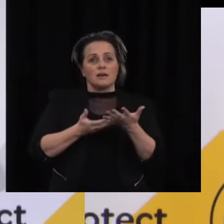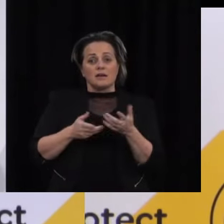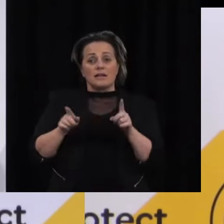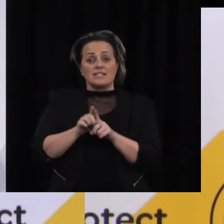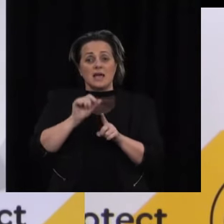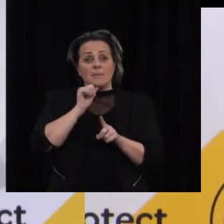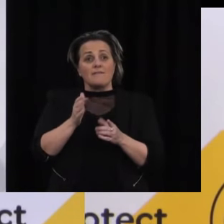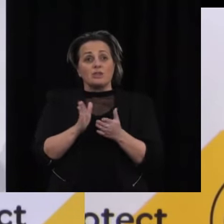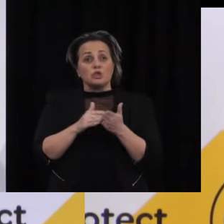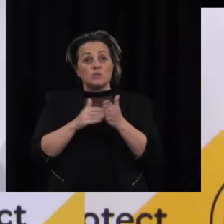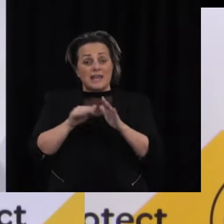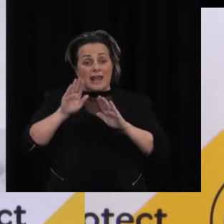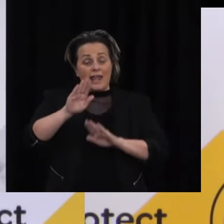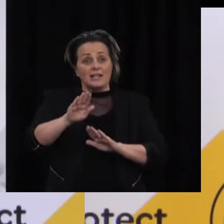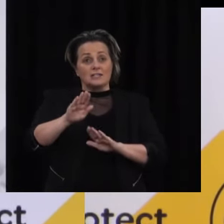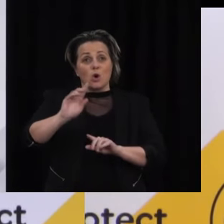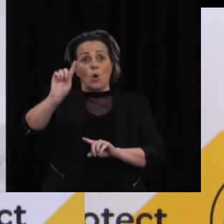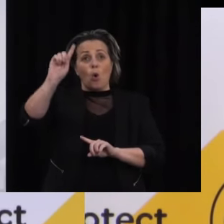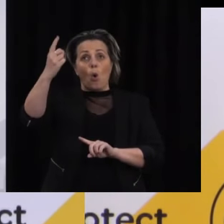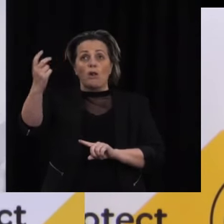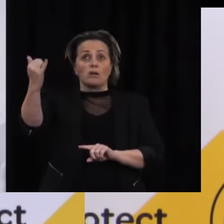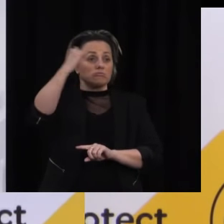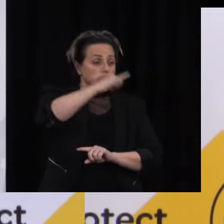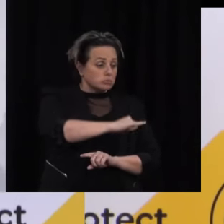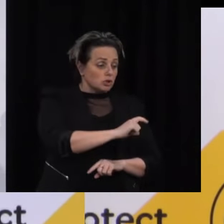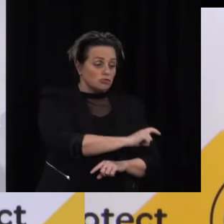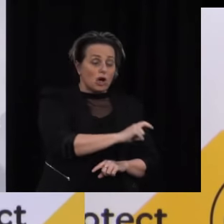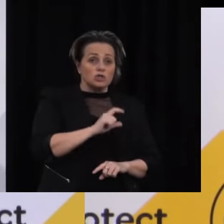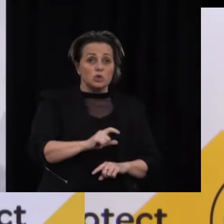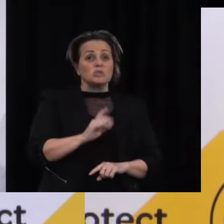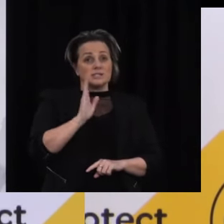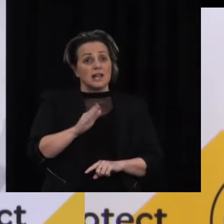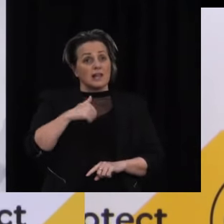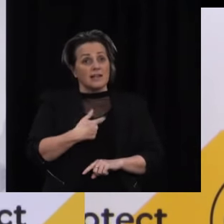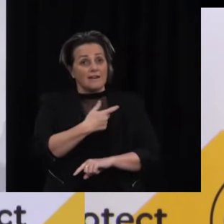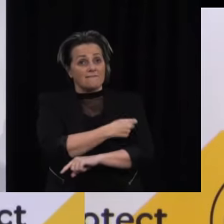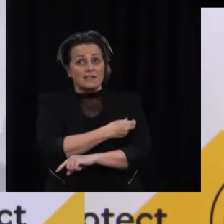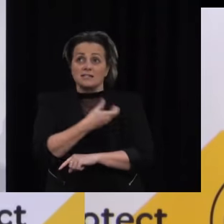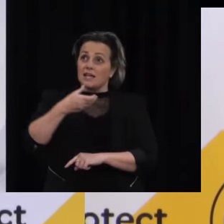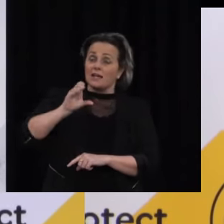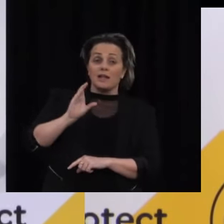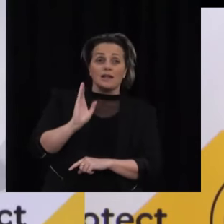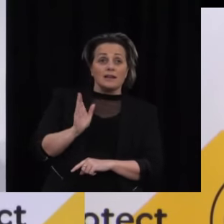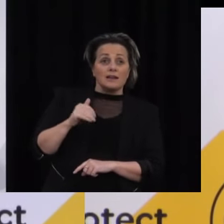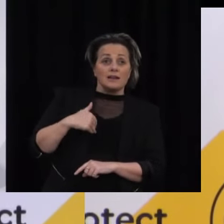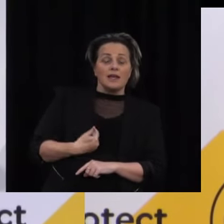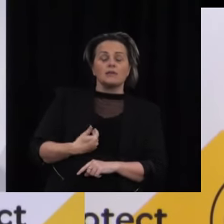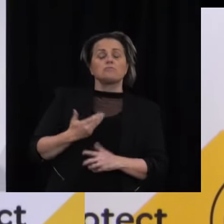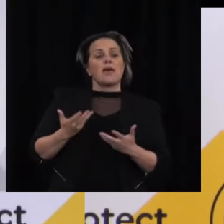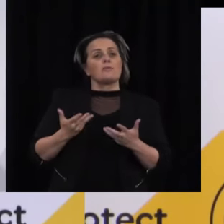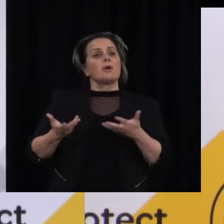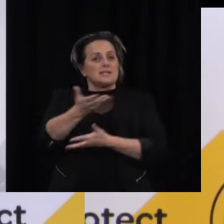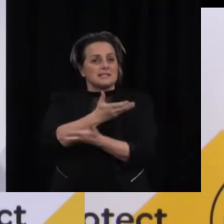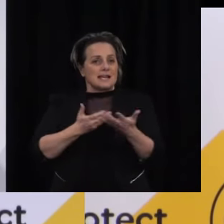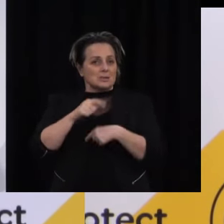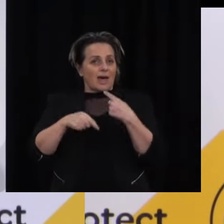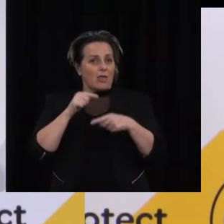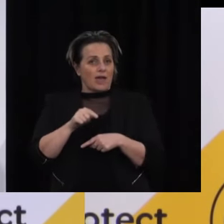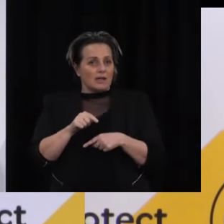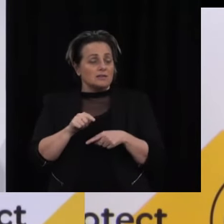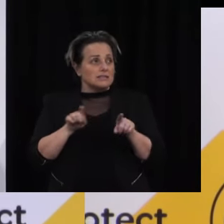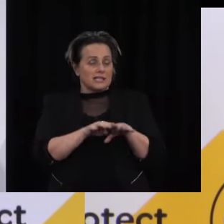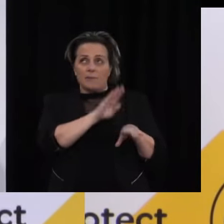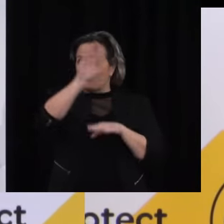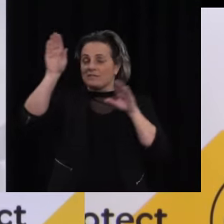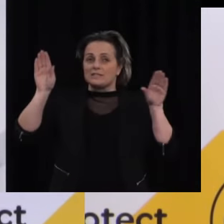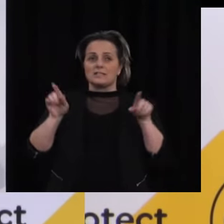That is an international conversation that is happening, and I imagine that that will spill through into domestic airline activity, not just here, but around the world. In terms of